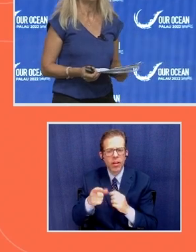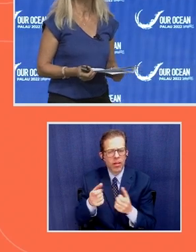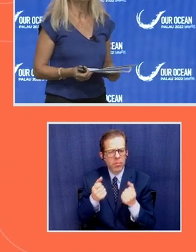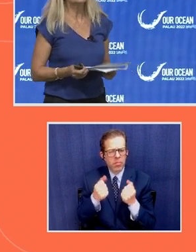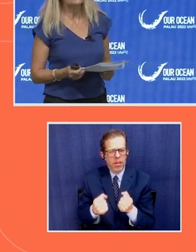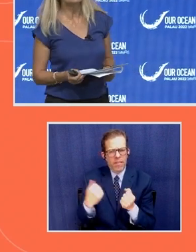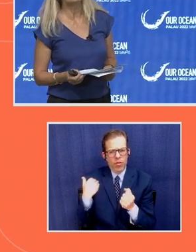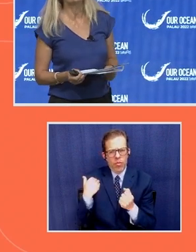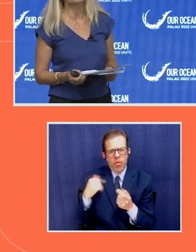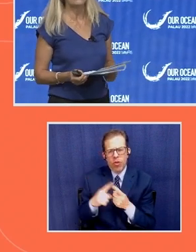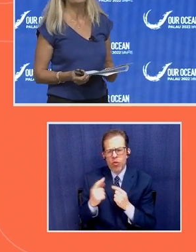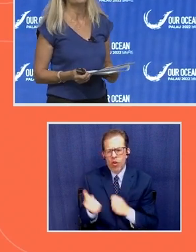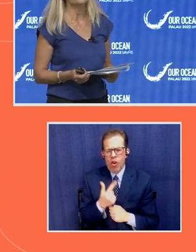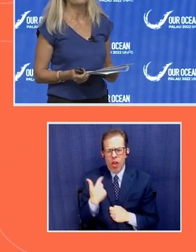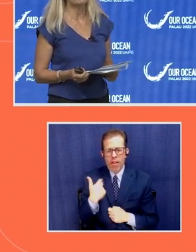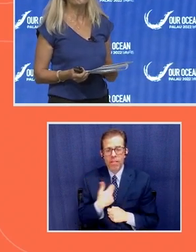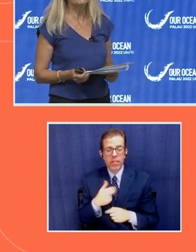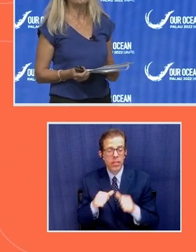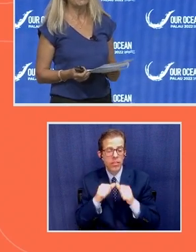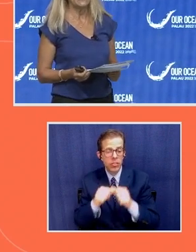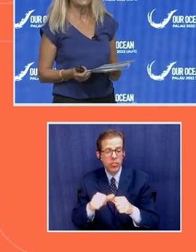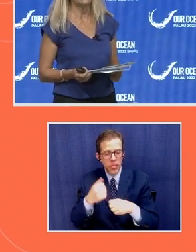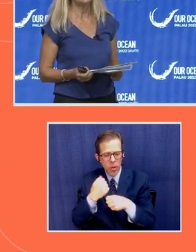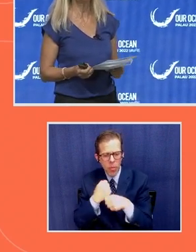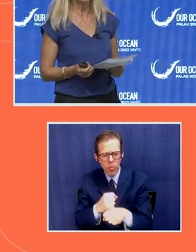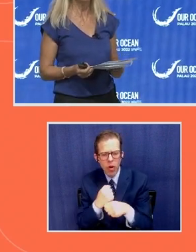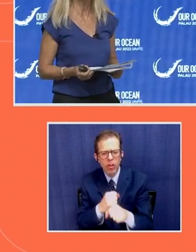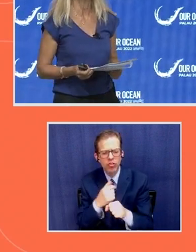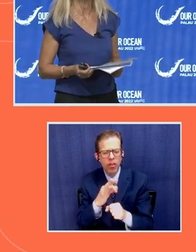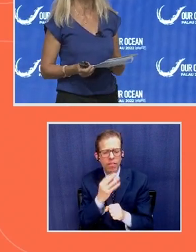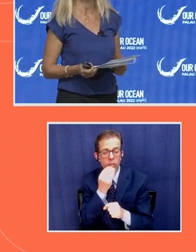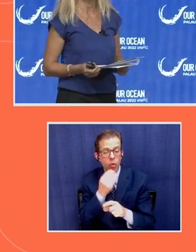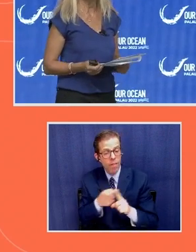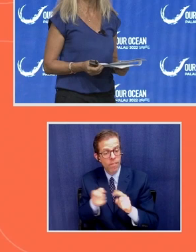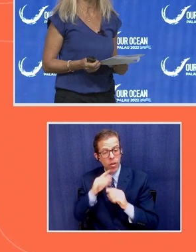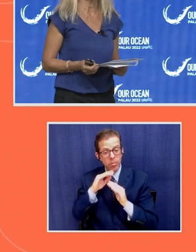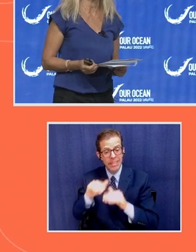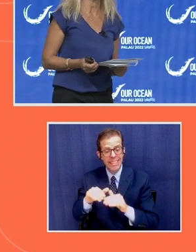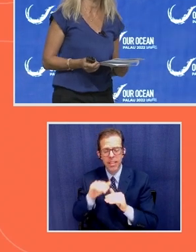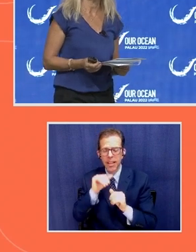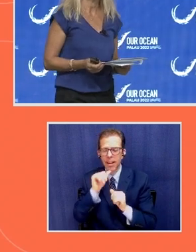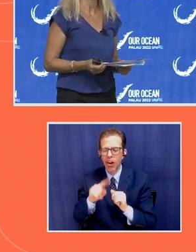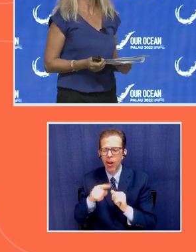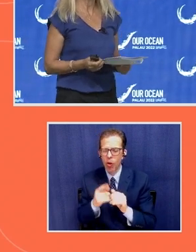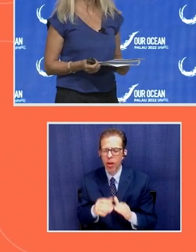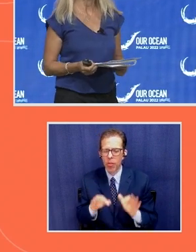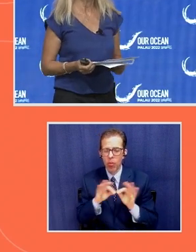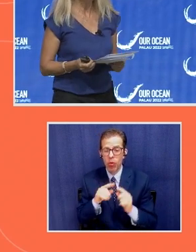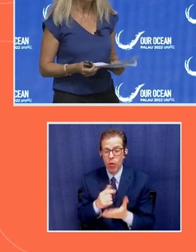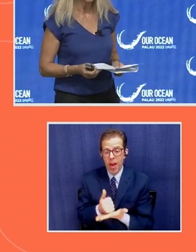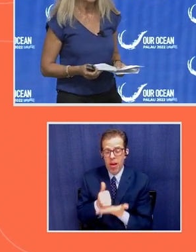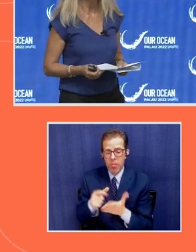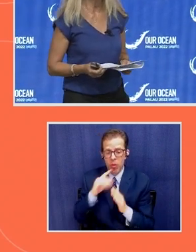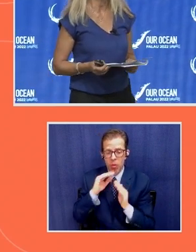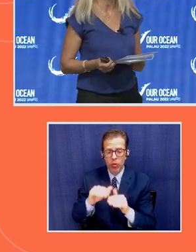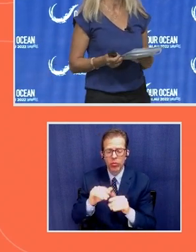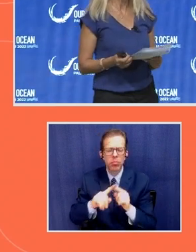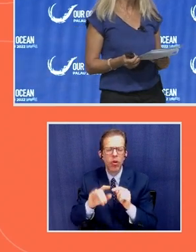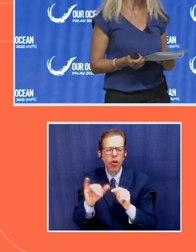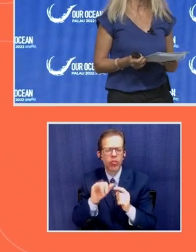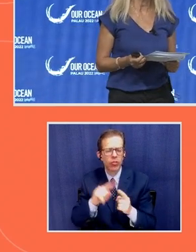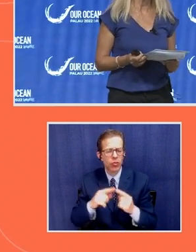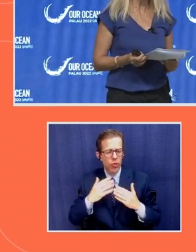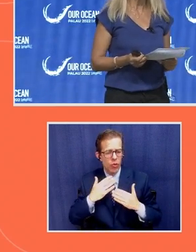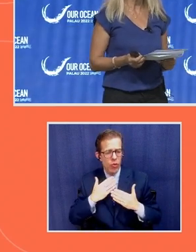us that the sustainable production of food from the sea is not only important to healthy oceans, foods, but also to human health,